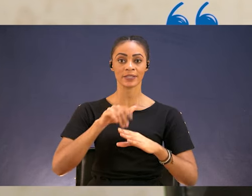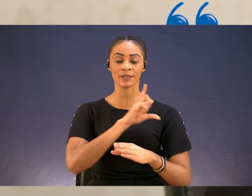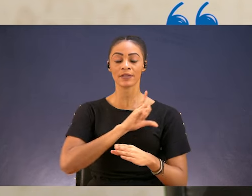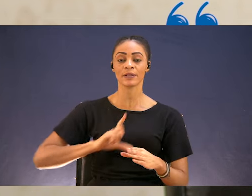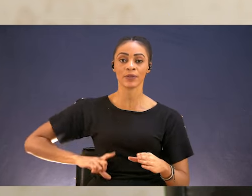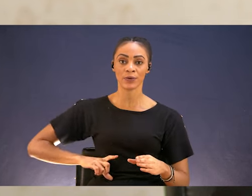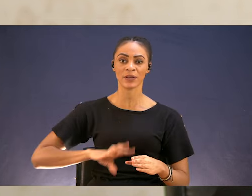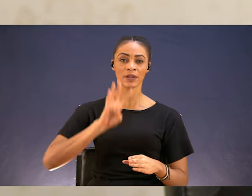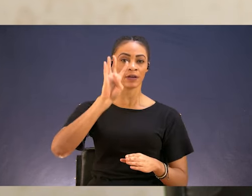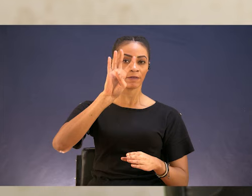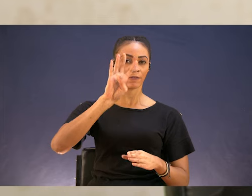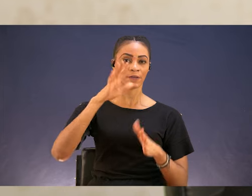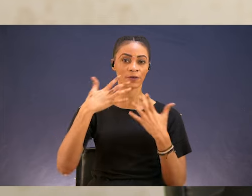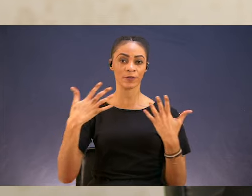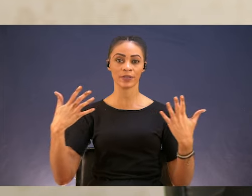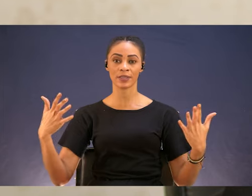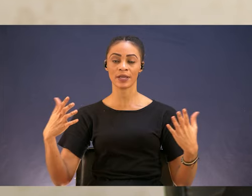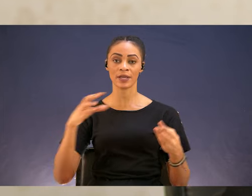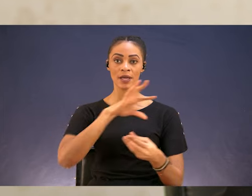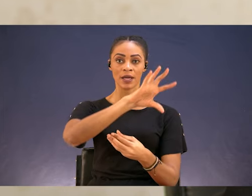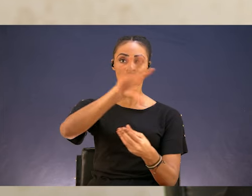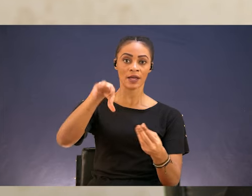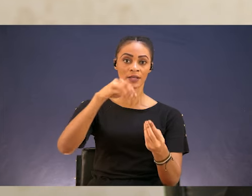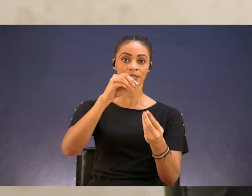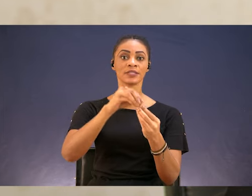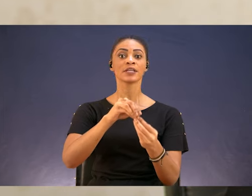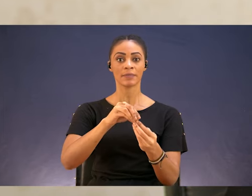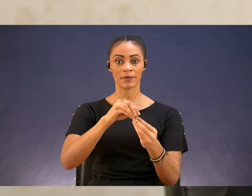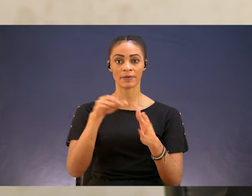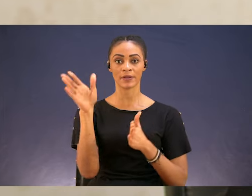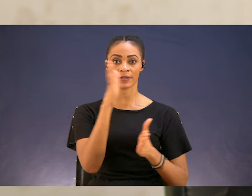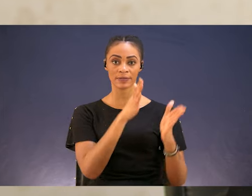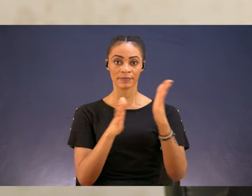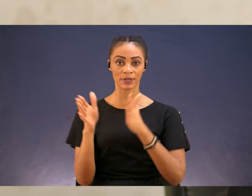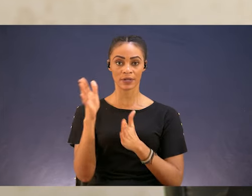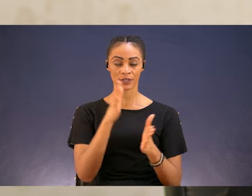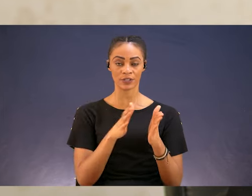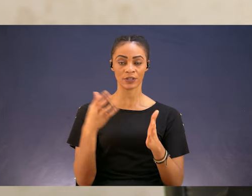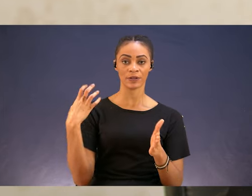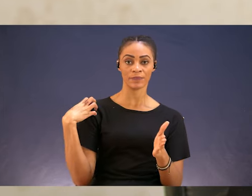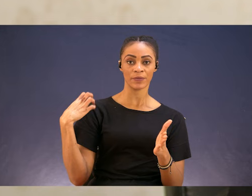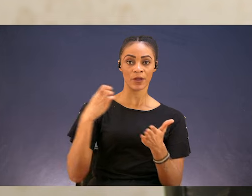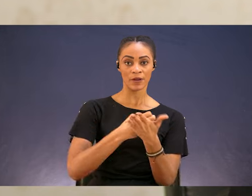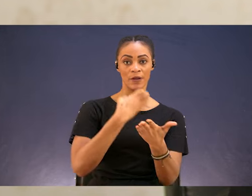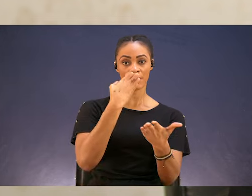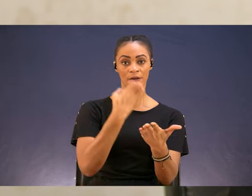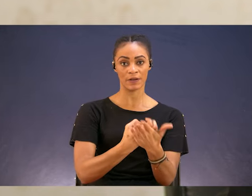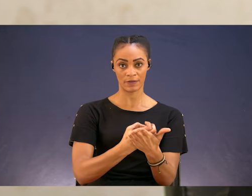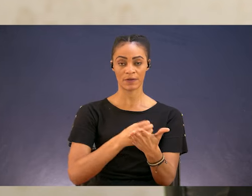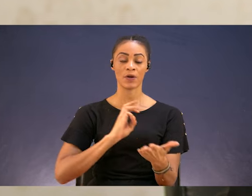So those four things really summarize the strategy of establishment.